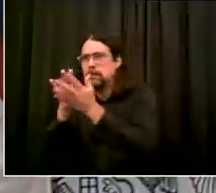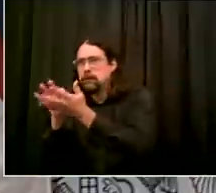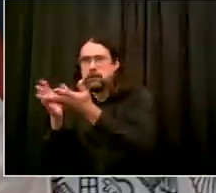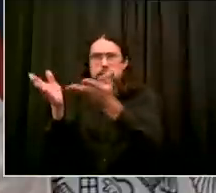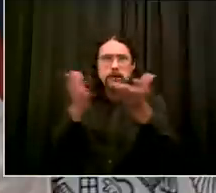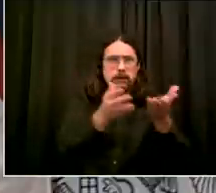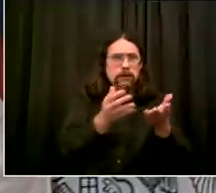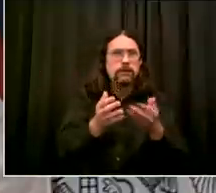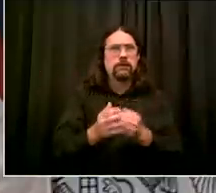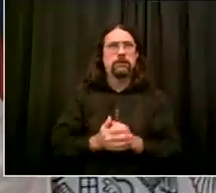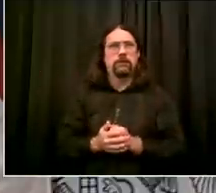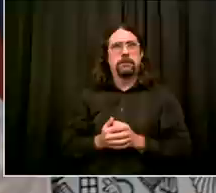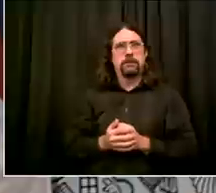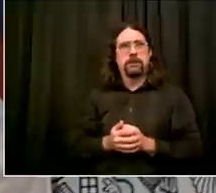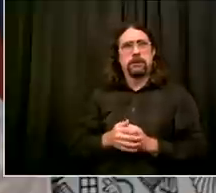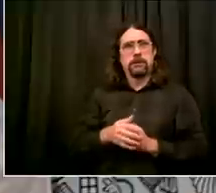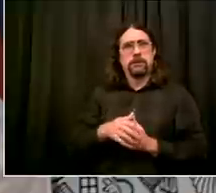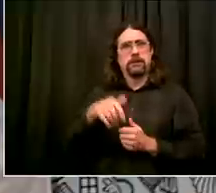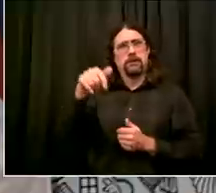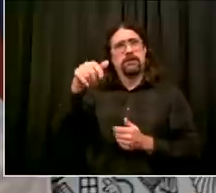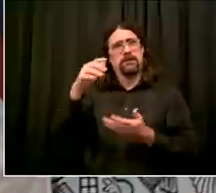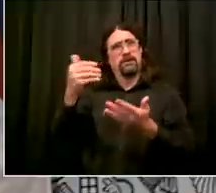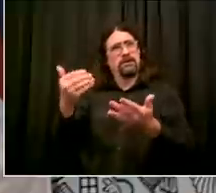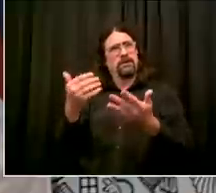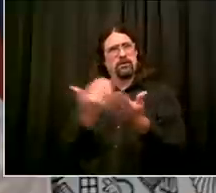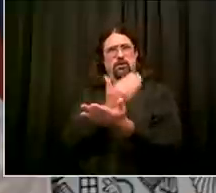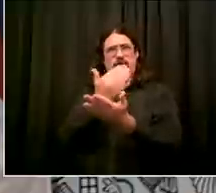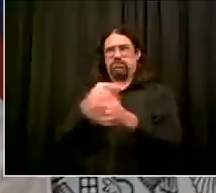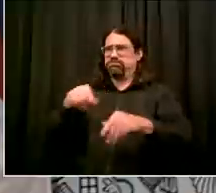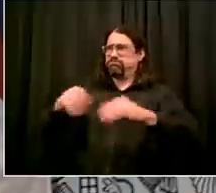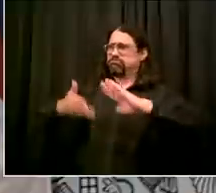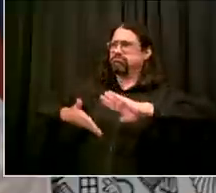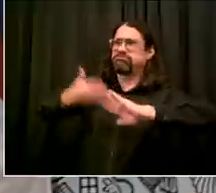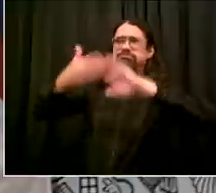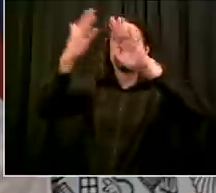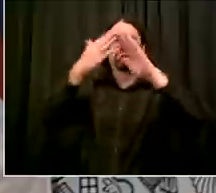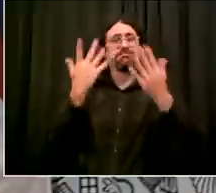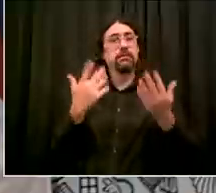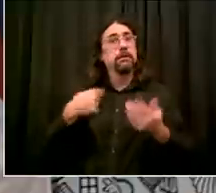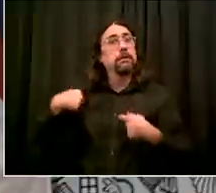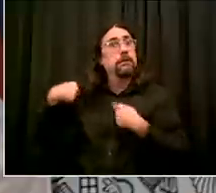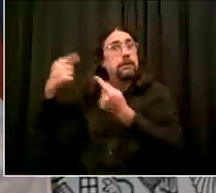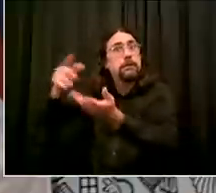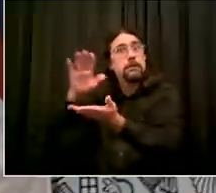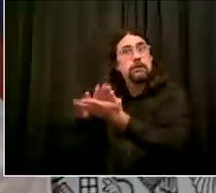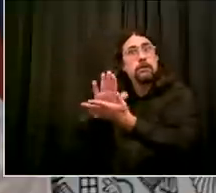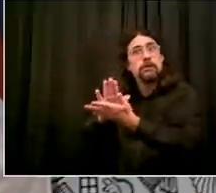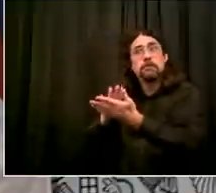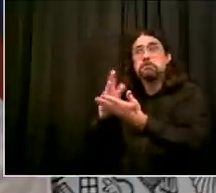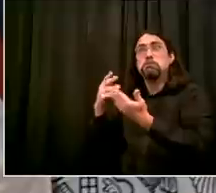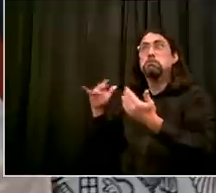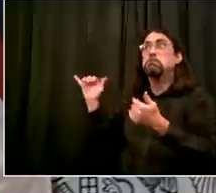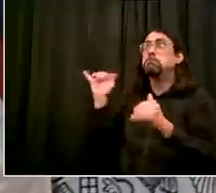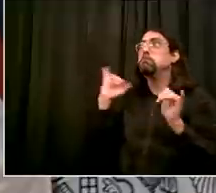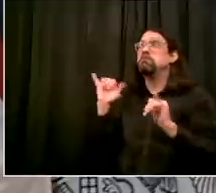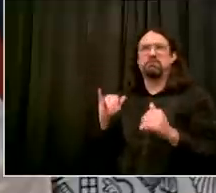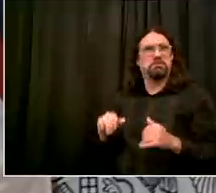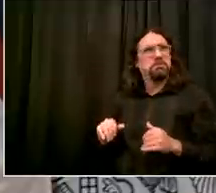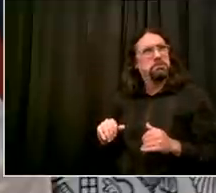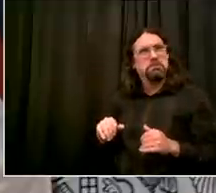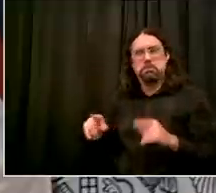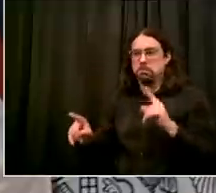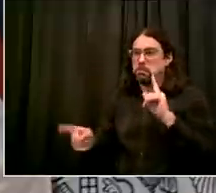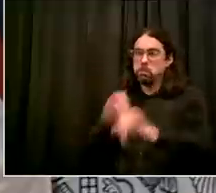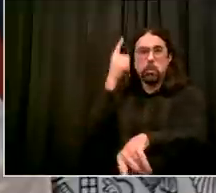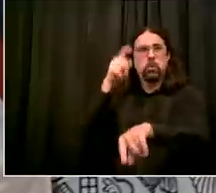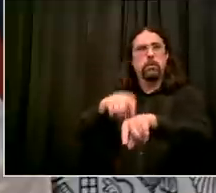has caused some real challenges in getting the numbers right but what we saw in the last few days is we surged a certain amount of